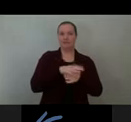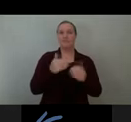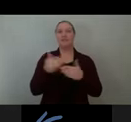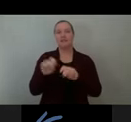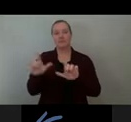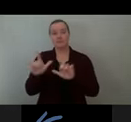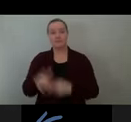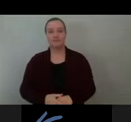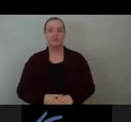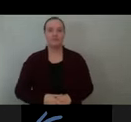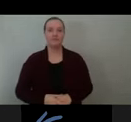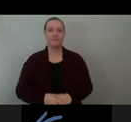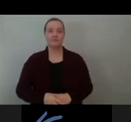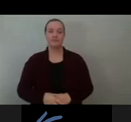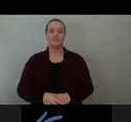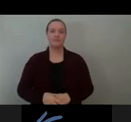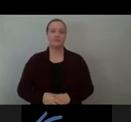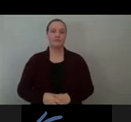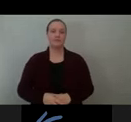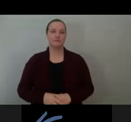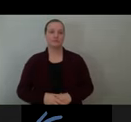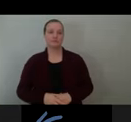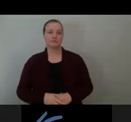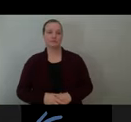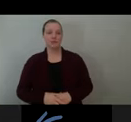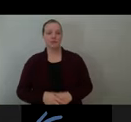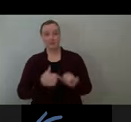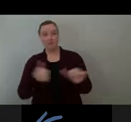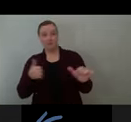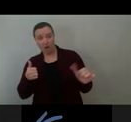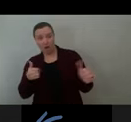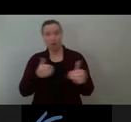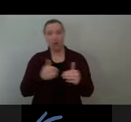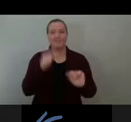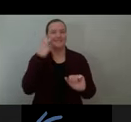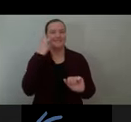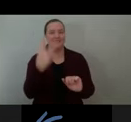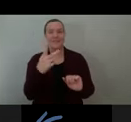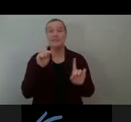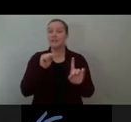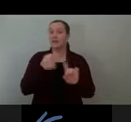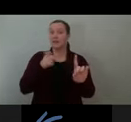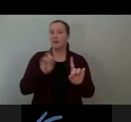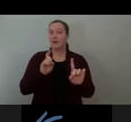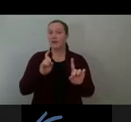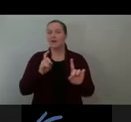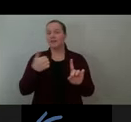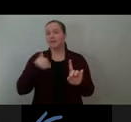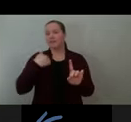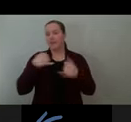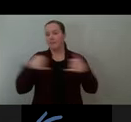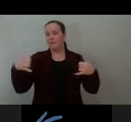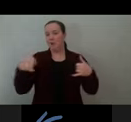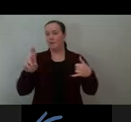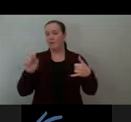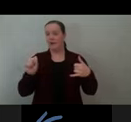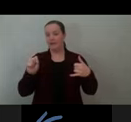And this could be seen even from, you know, distances. So this is from the US side of the Canadian border. Looking back at Ontario, you can see the light